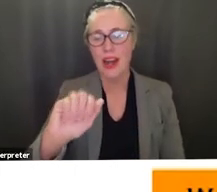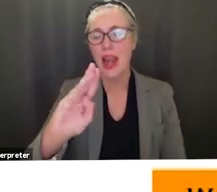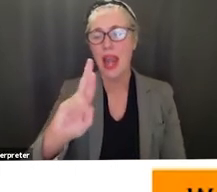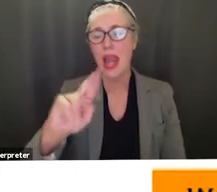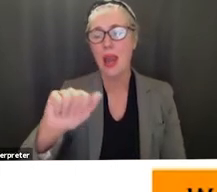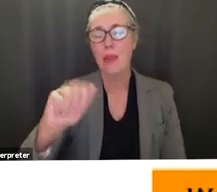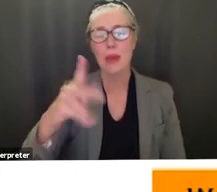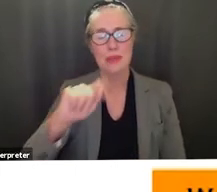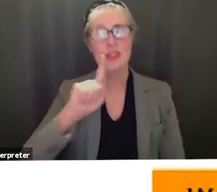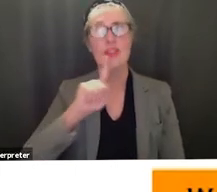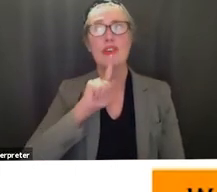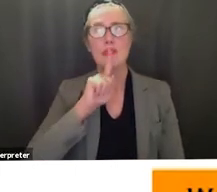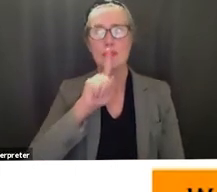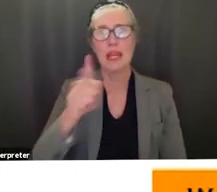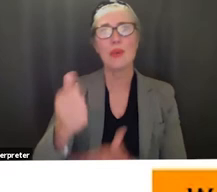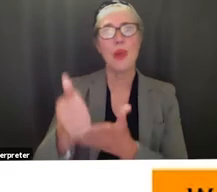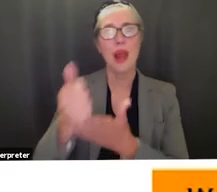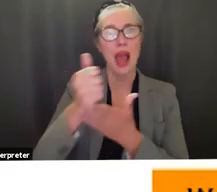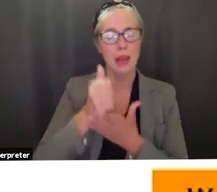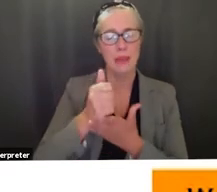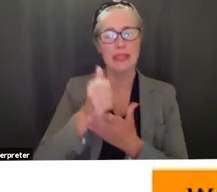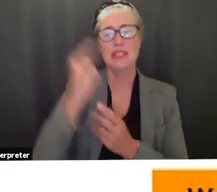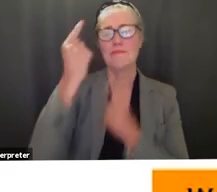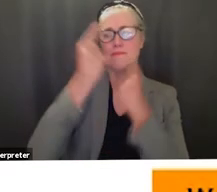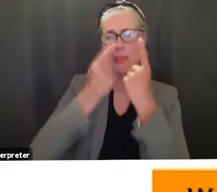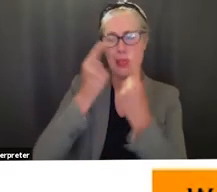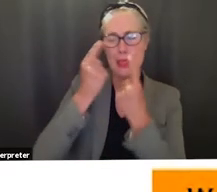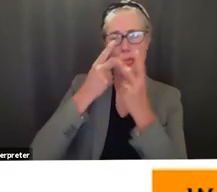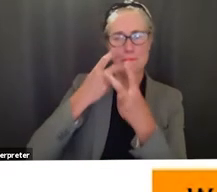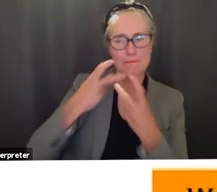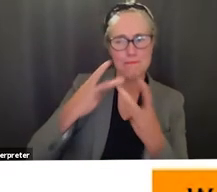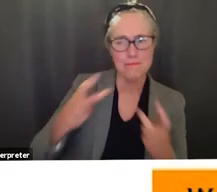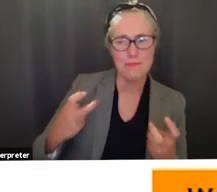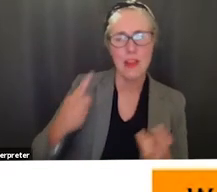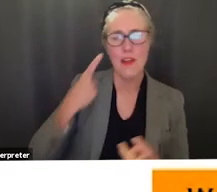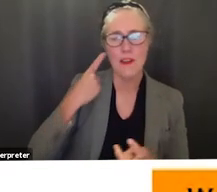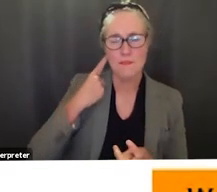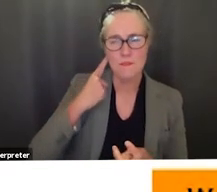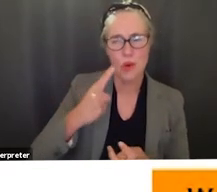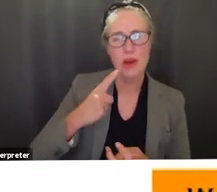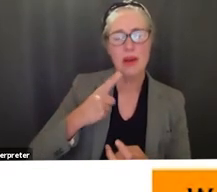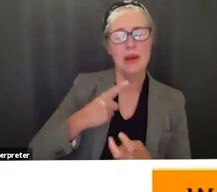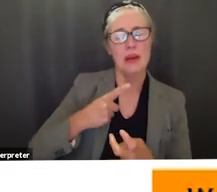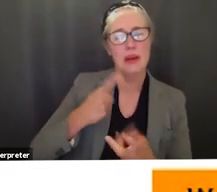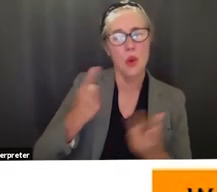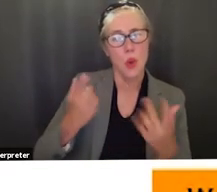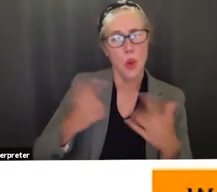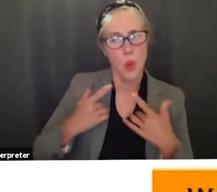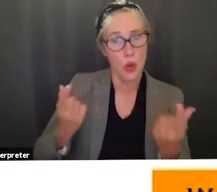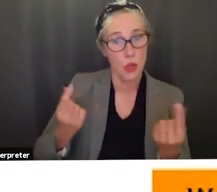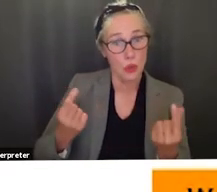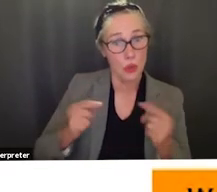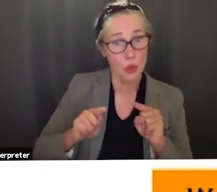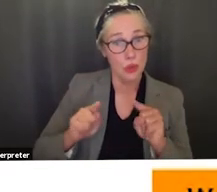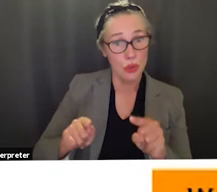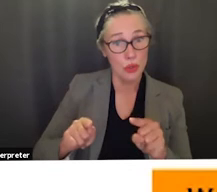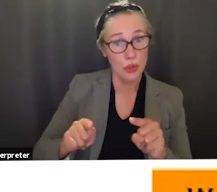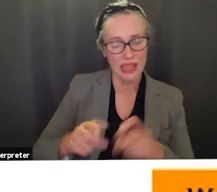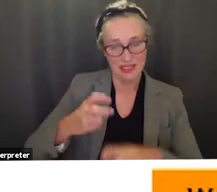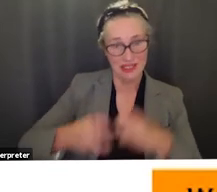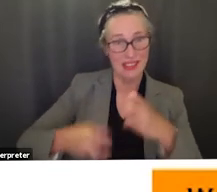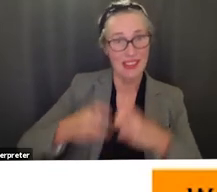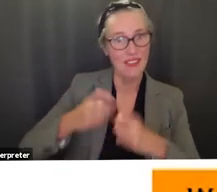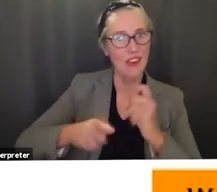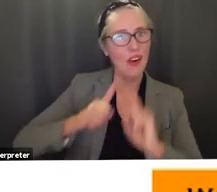dive in a very comprehensive approach to having hard conversations uh and we are so fortunate and